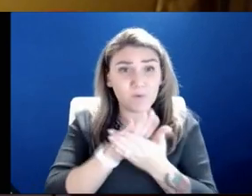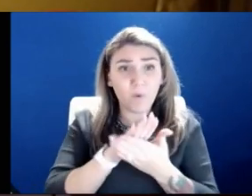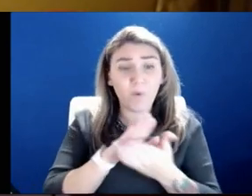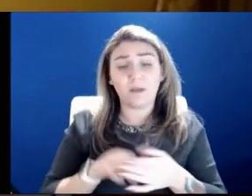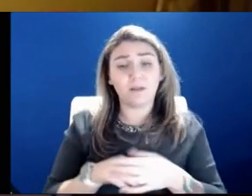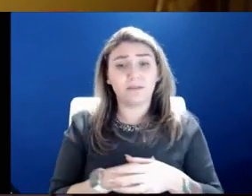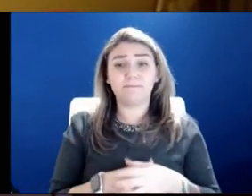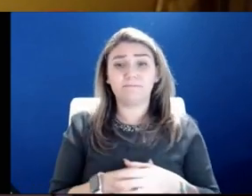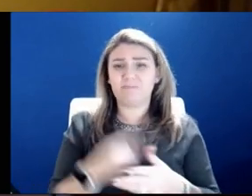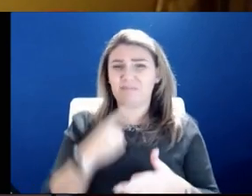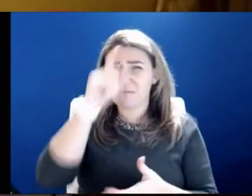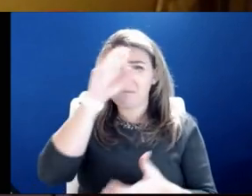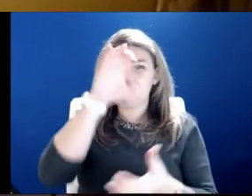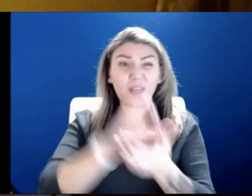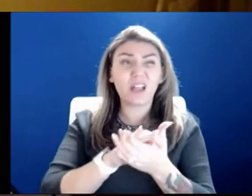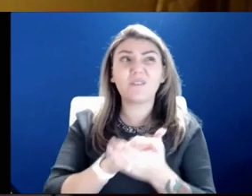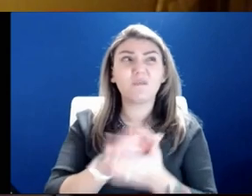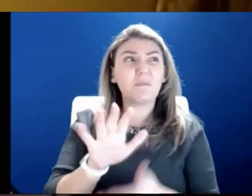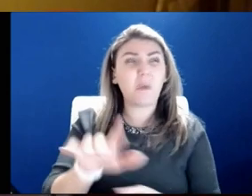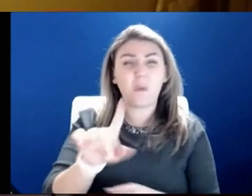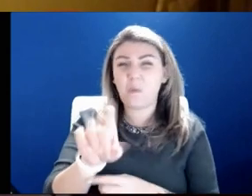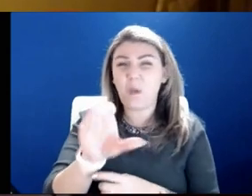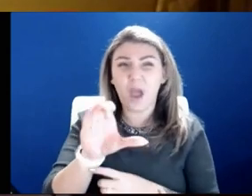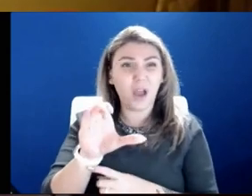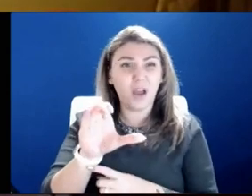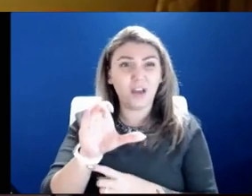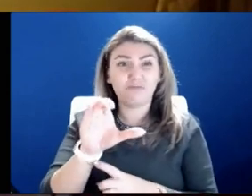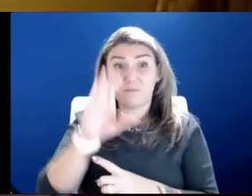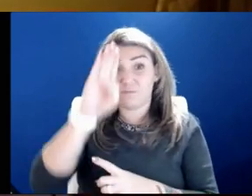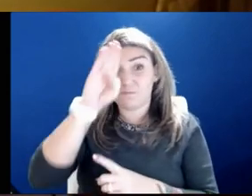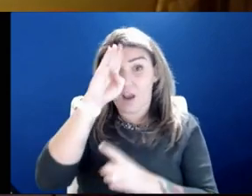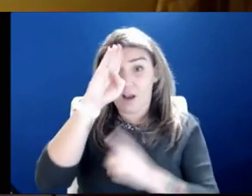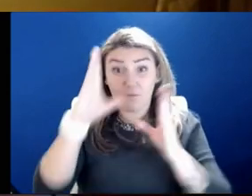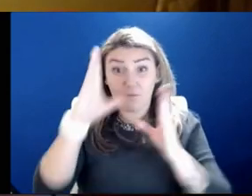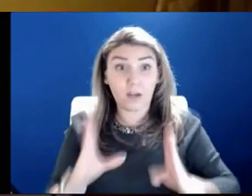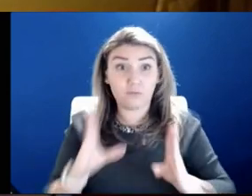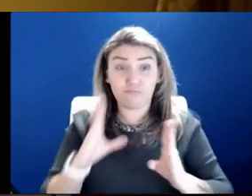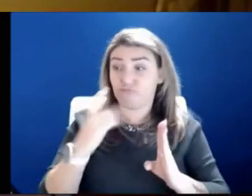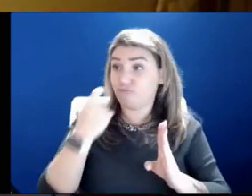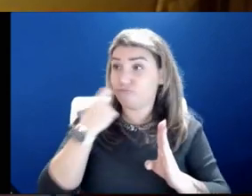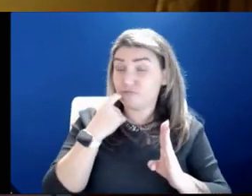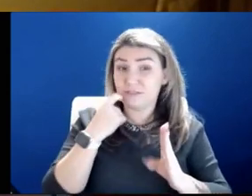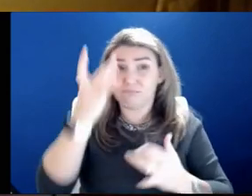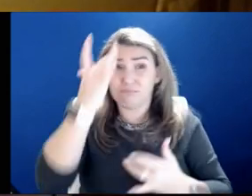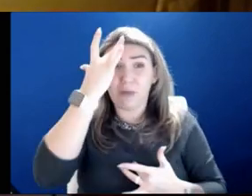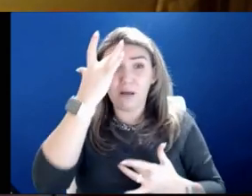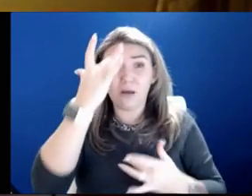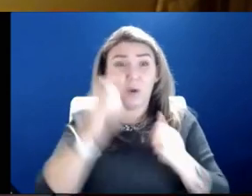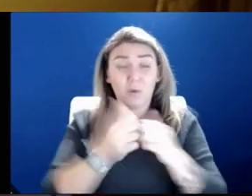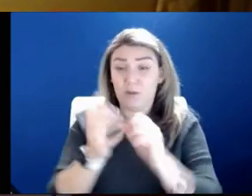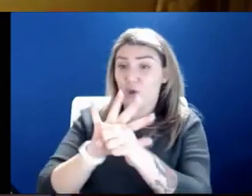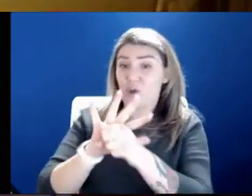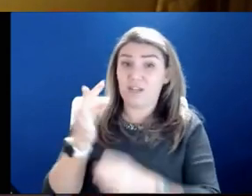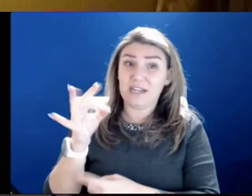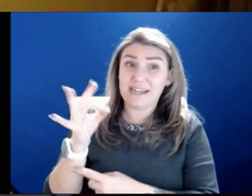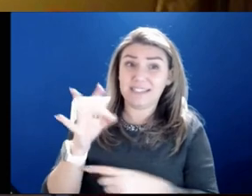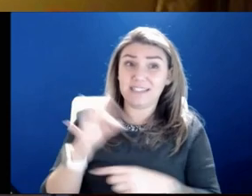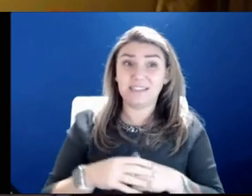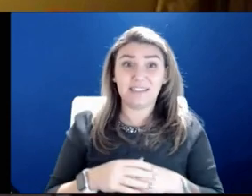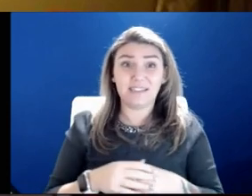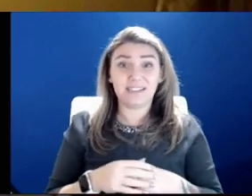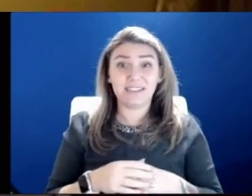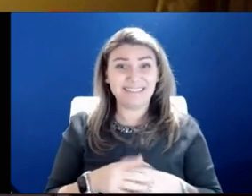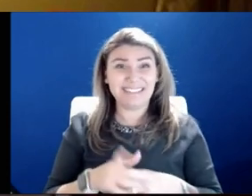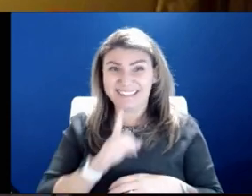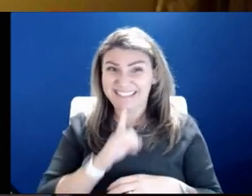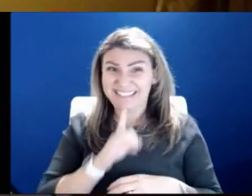had, I believe roughly a hundred plus firefighters who were out recently dealing with COVID-19 and we don't actually have